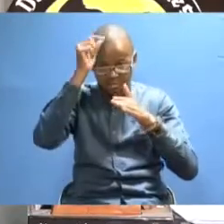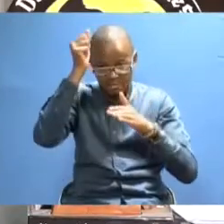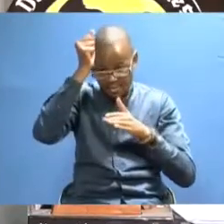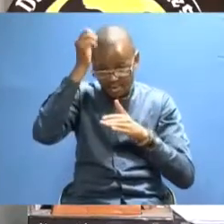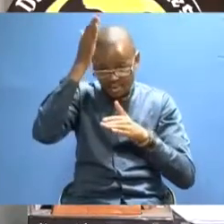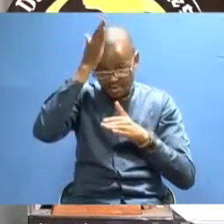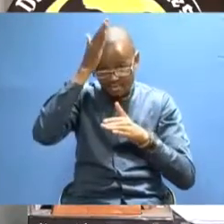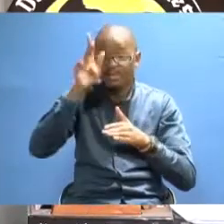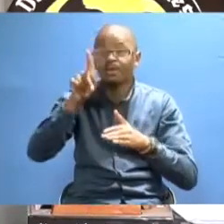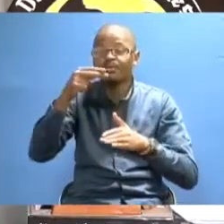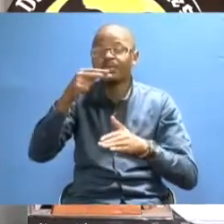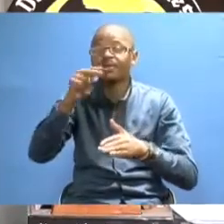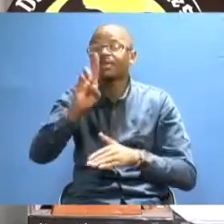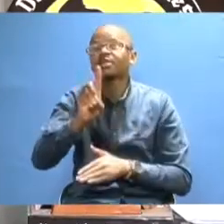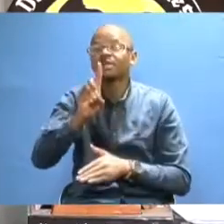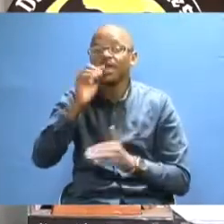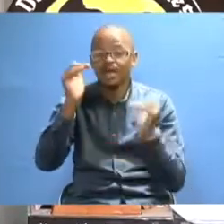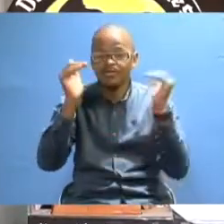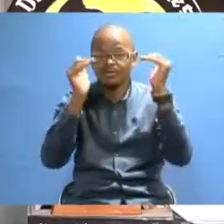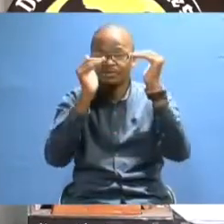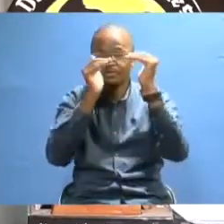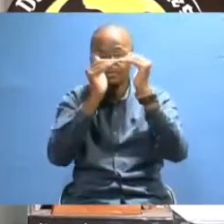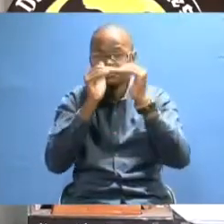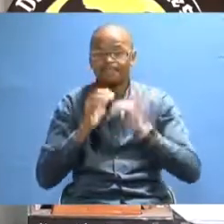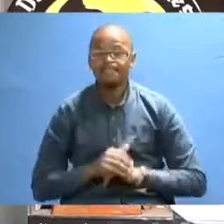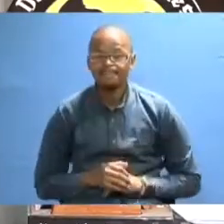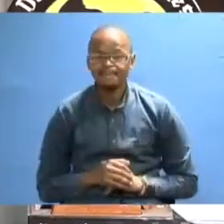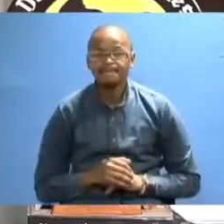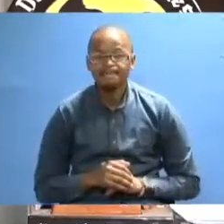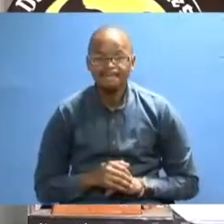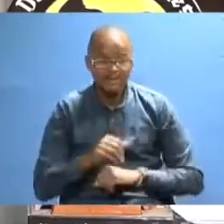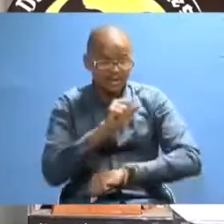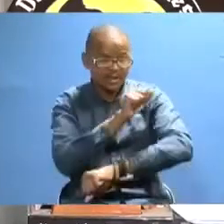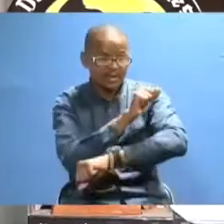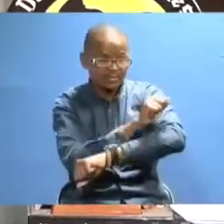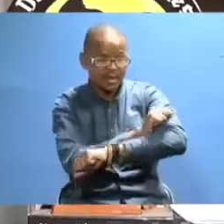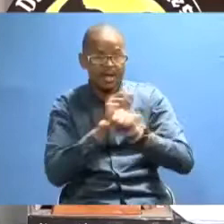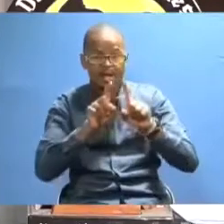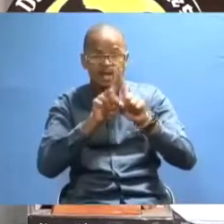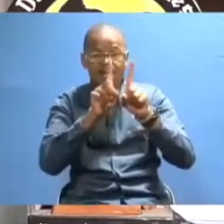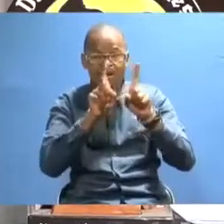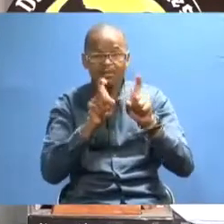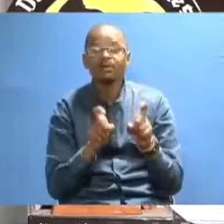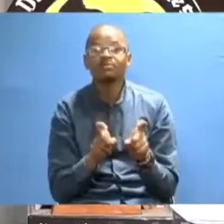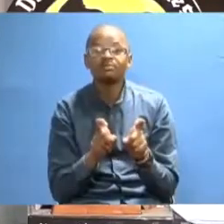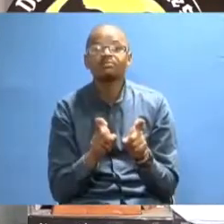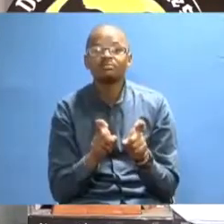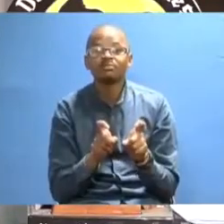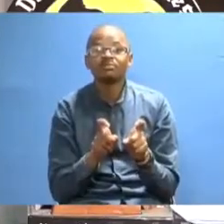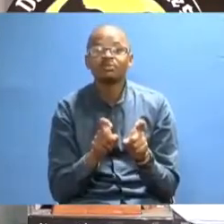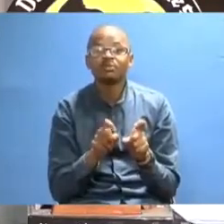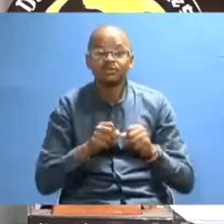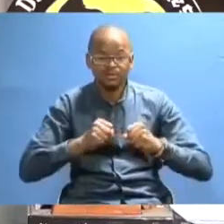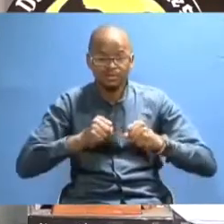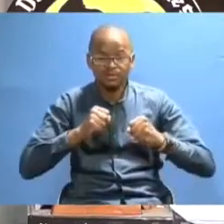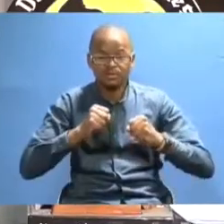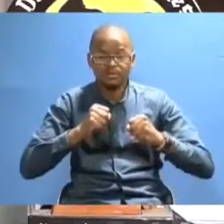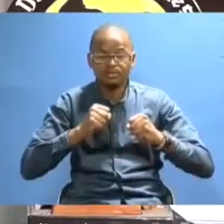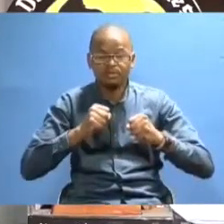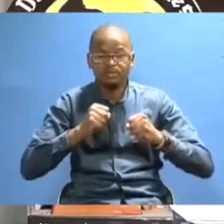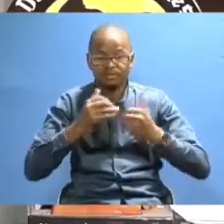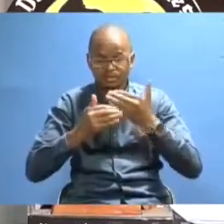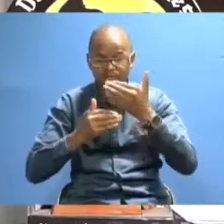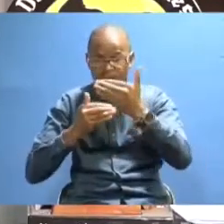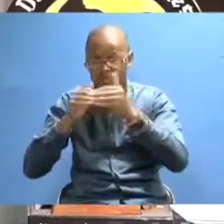master's and PhD levels. The school has an examination office in charge